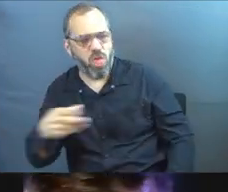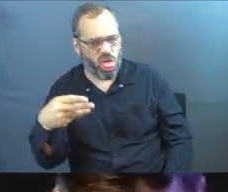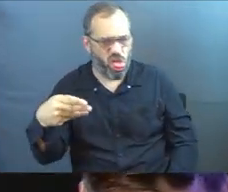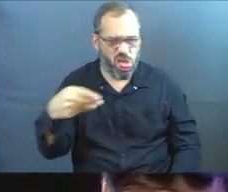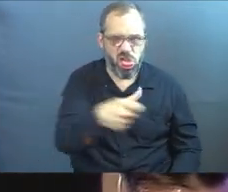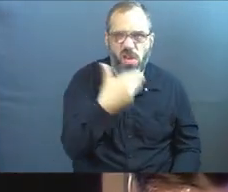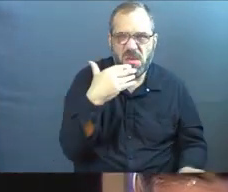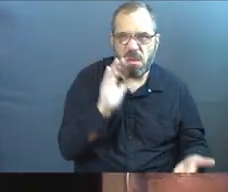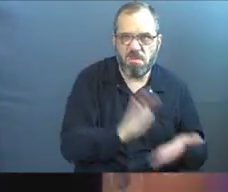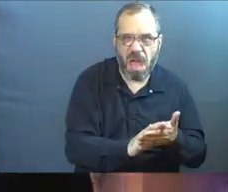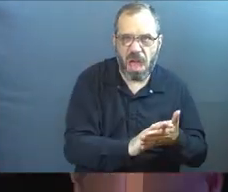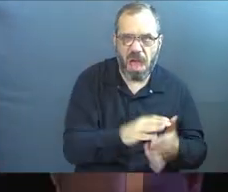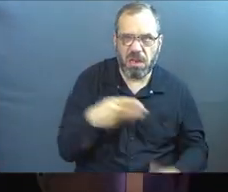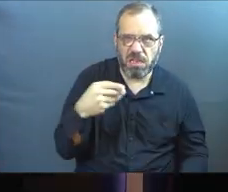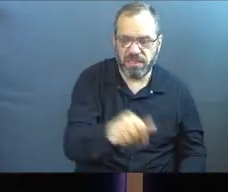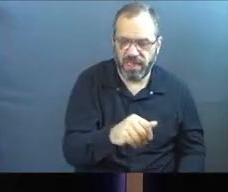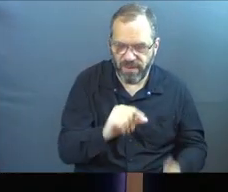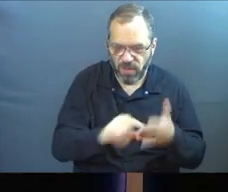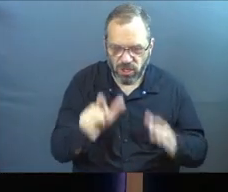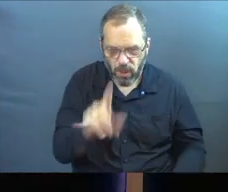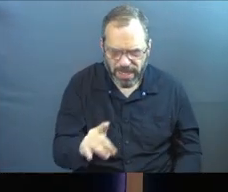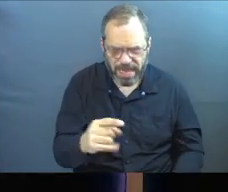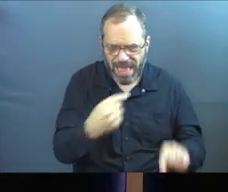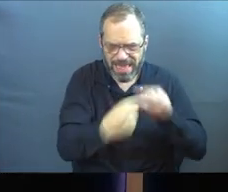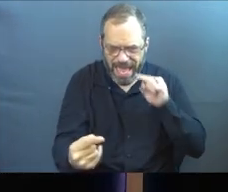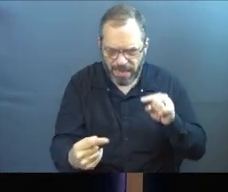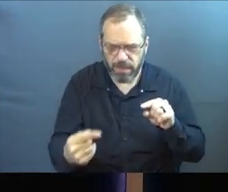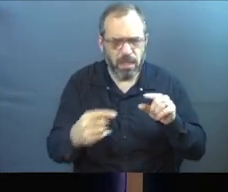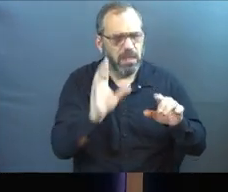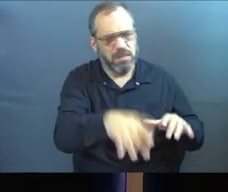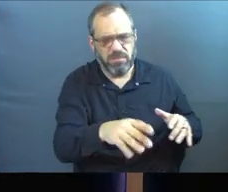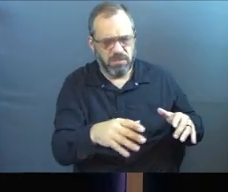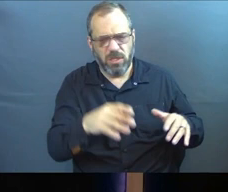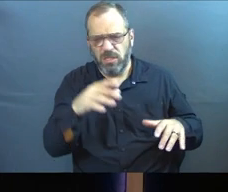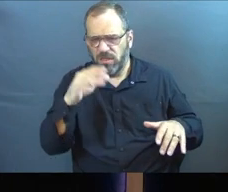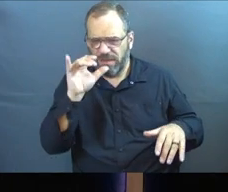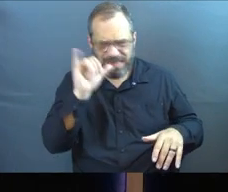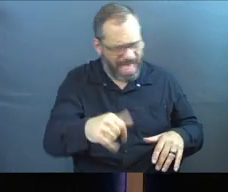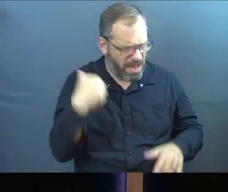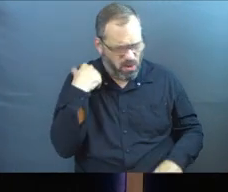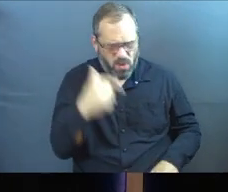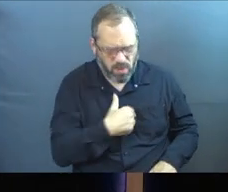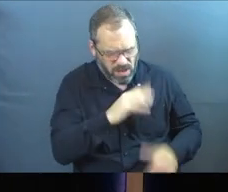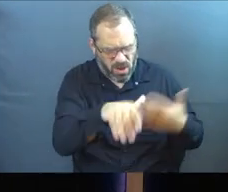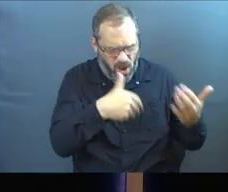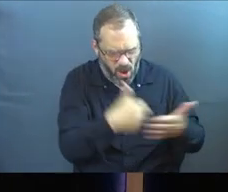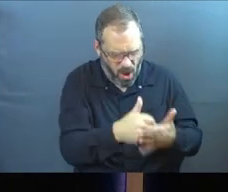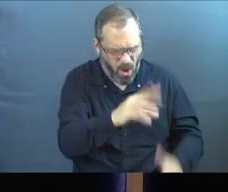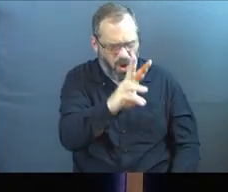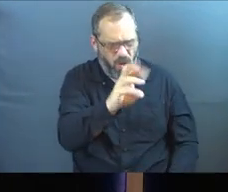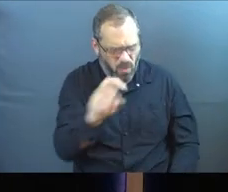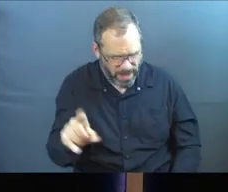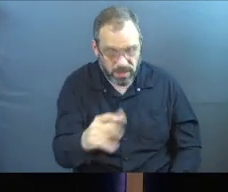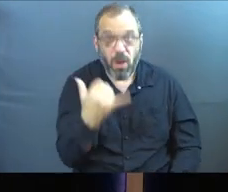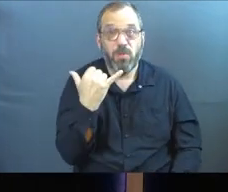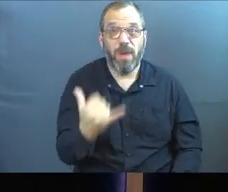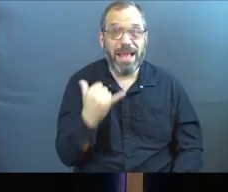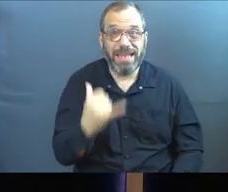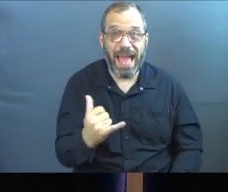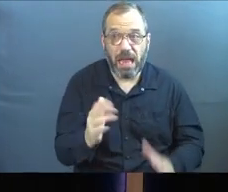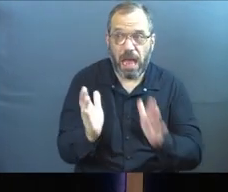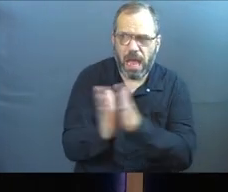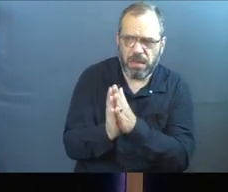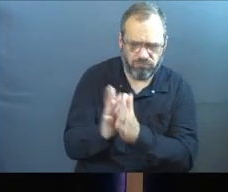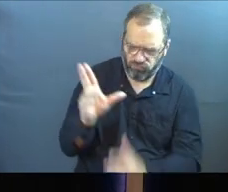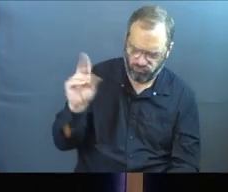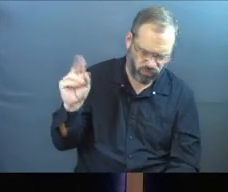bad seeds. So verse 28, an enemy has done this, the farmer exclaimed. Should we pull out the weeds? Right now, they asked.